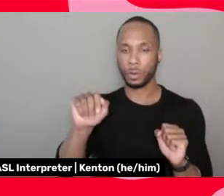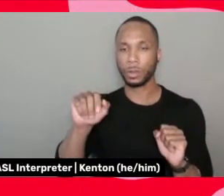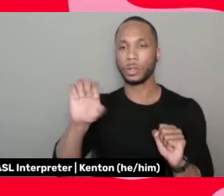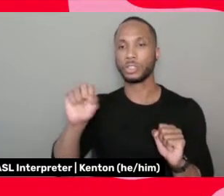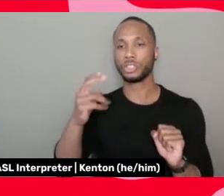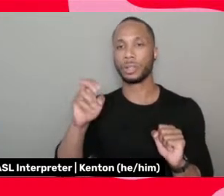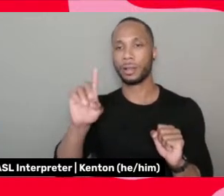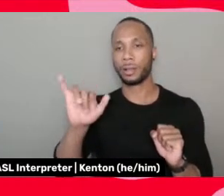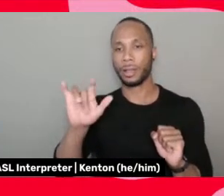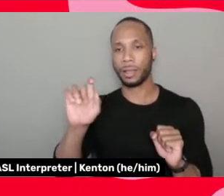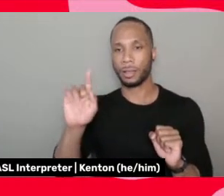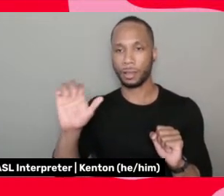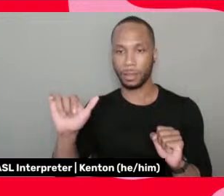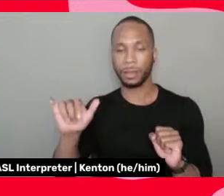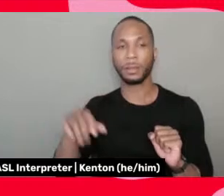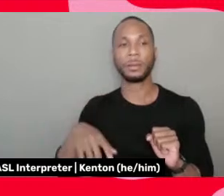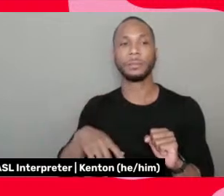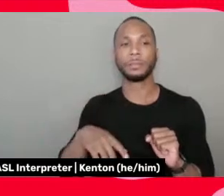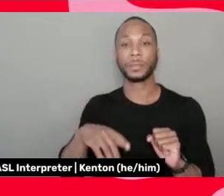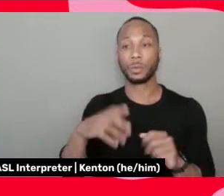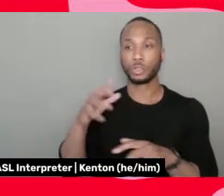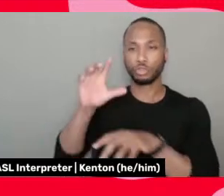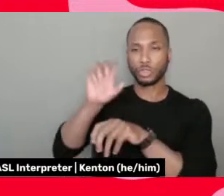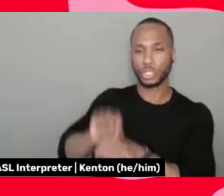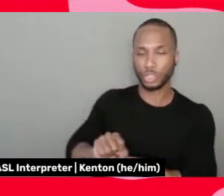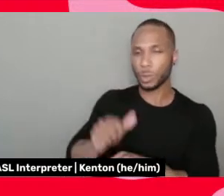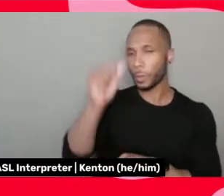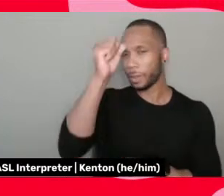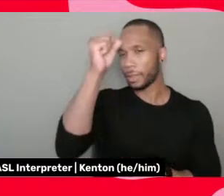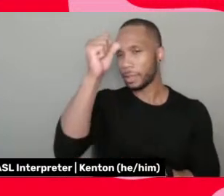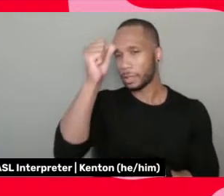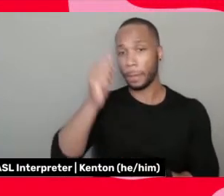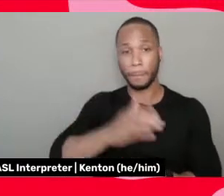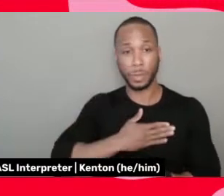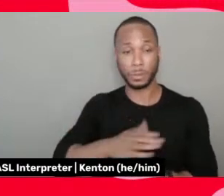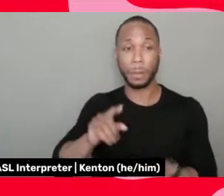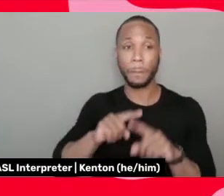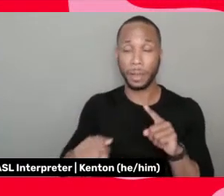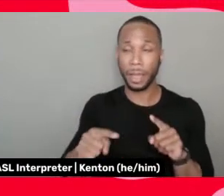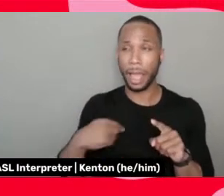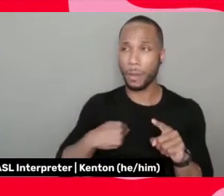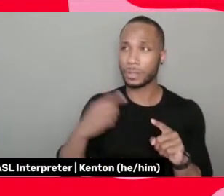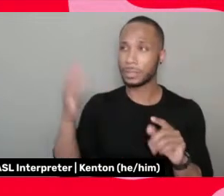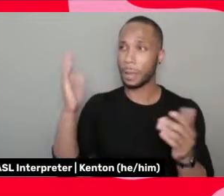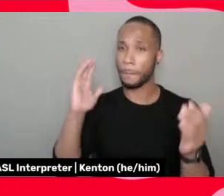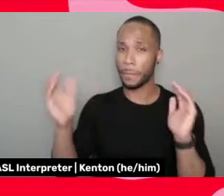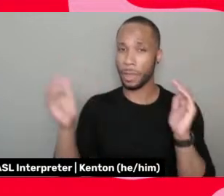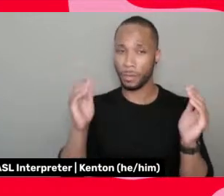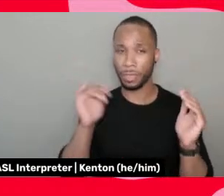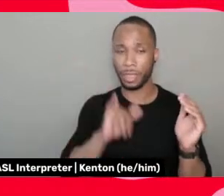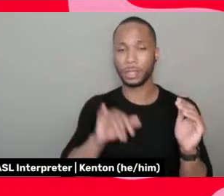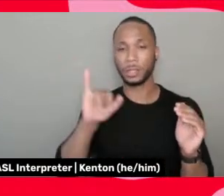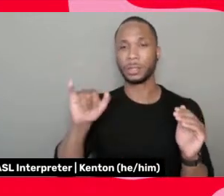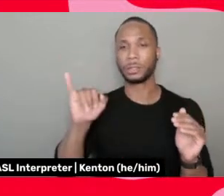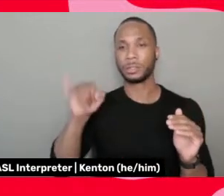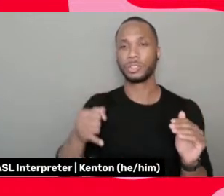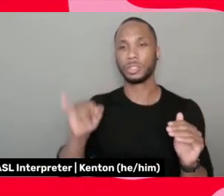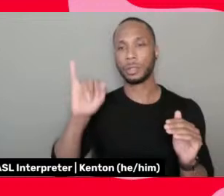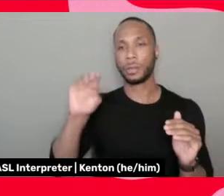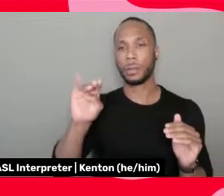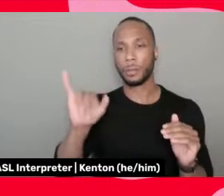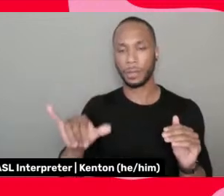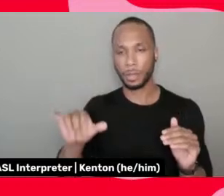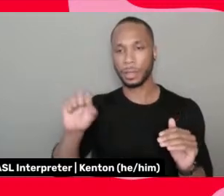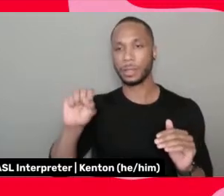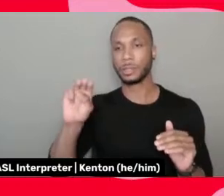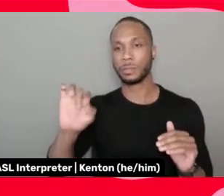of his, the, the rock, the, the traditional Indian music. But I was comparing that to Jimmy Smith's jazz organ